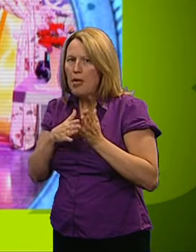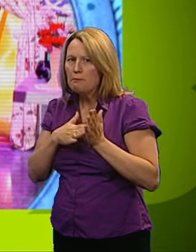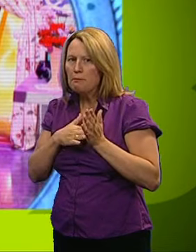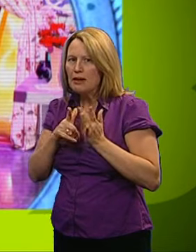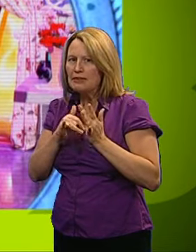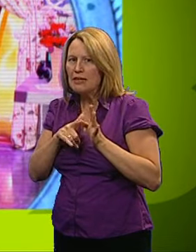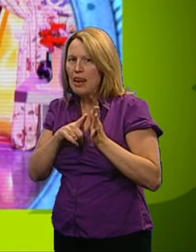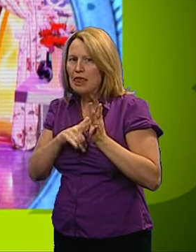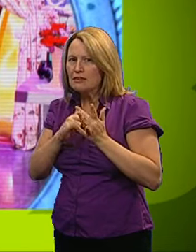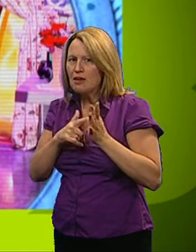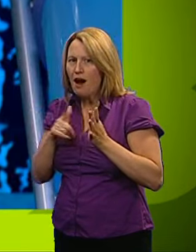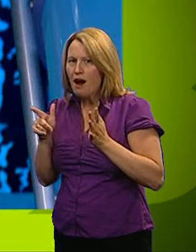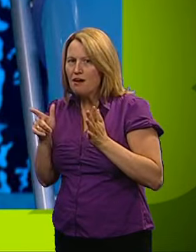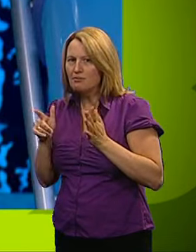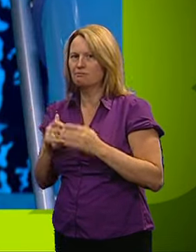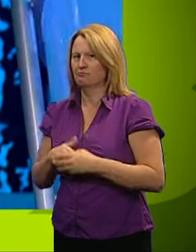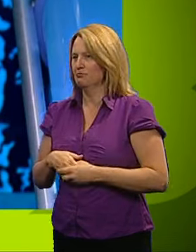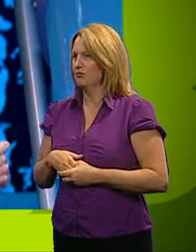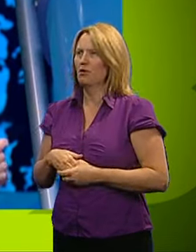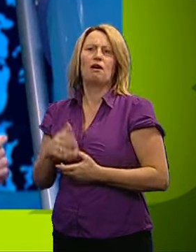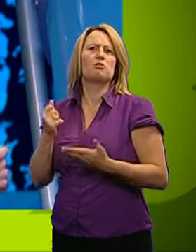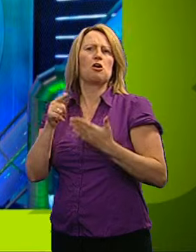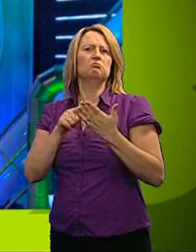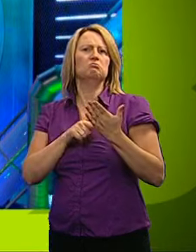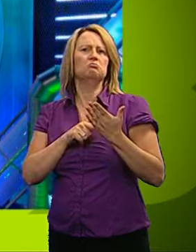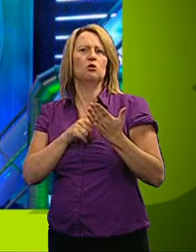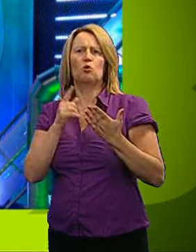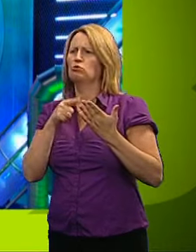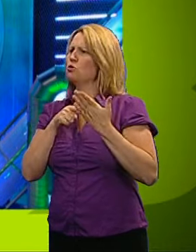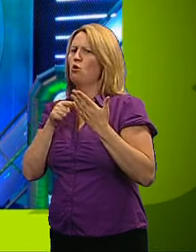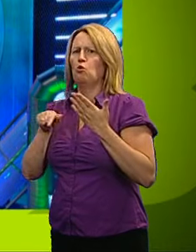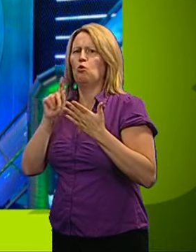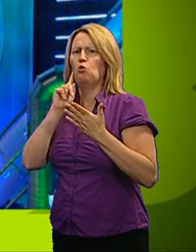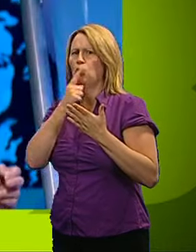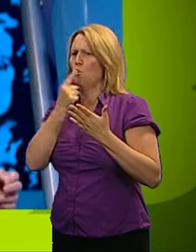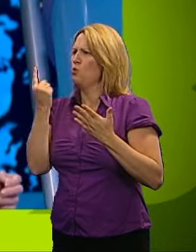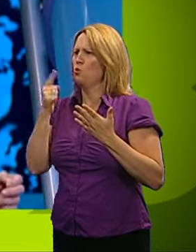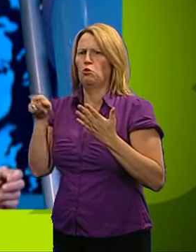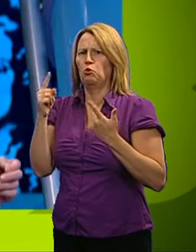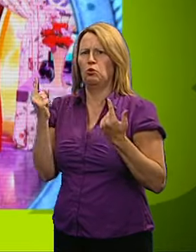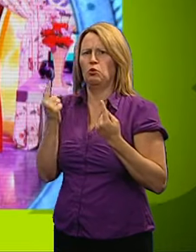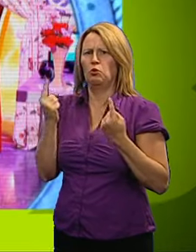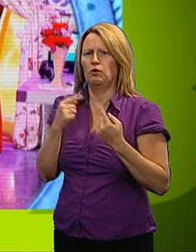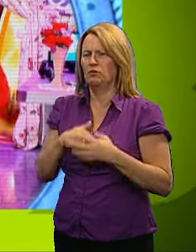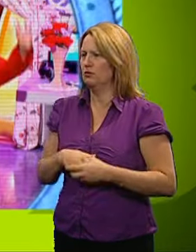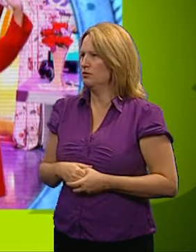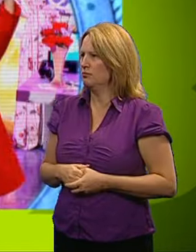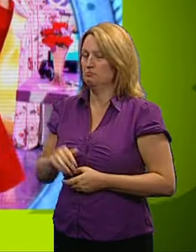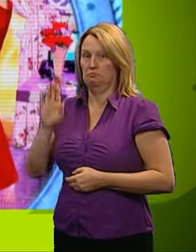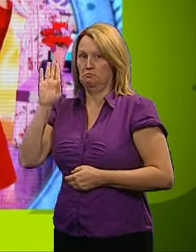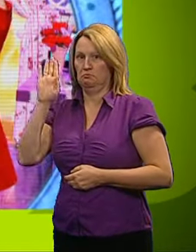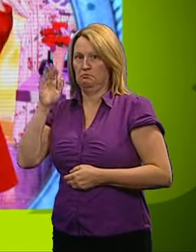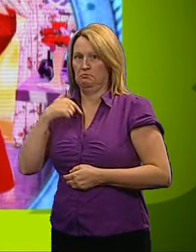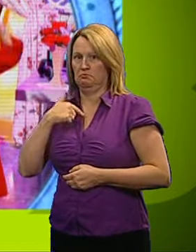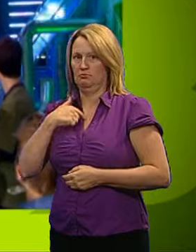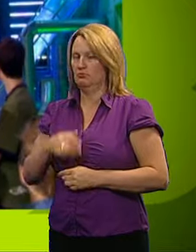Callum! Izzy! Lisa! Callum, Izzy, Lisa. Yep, that's what I've got written down on your file. Under talent, who's going to do what for us? To prove you are who you say